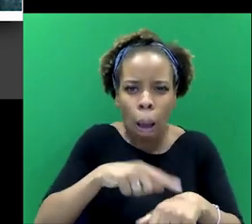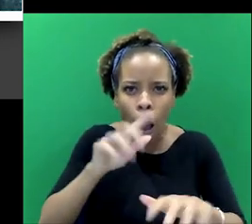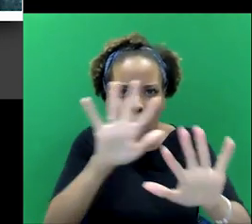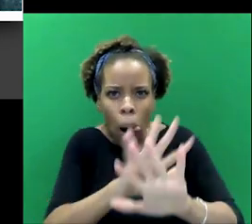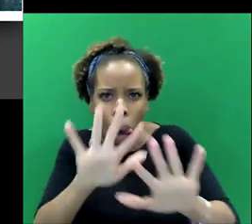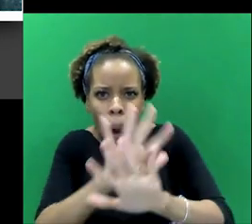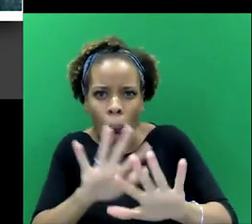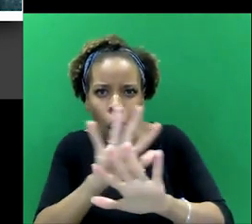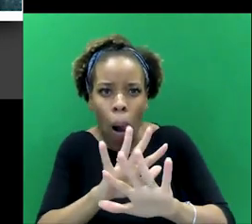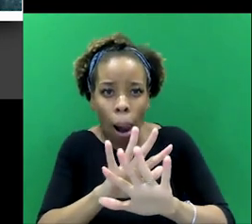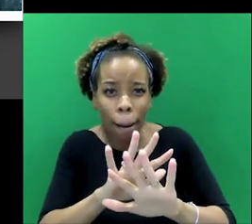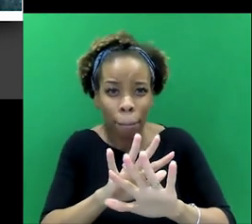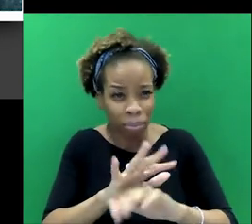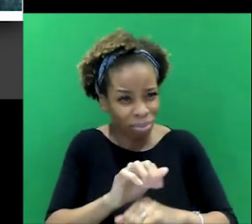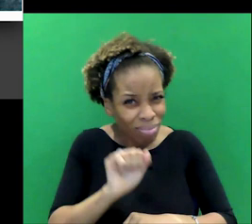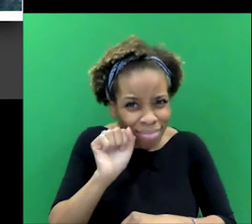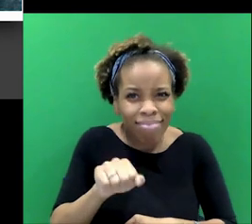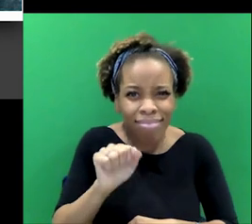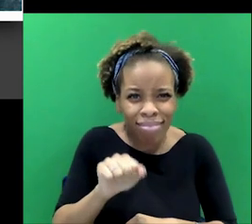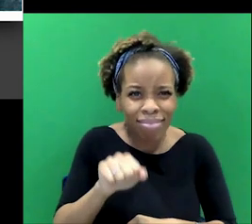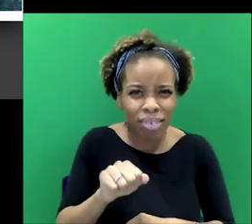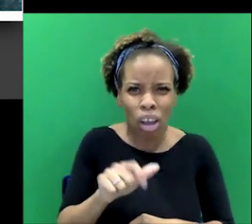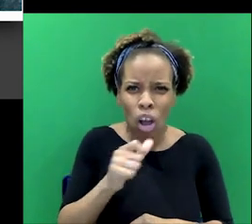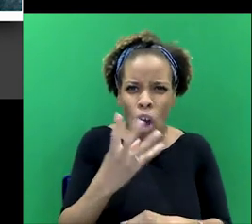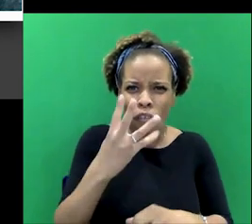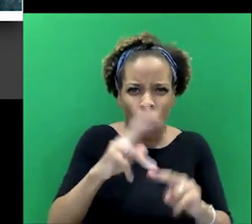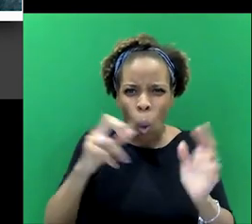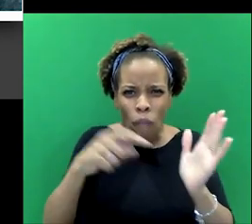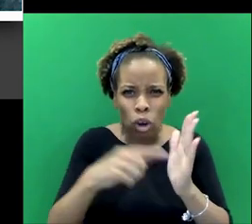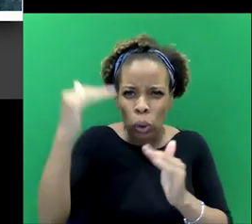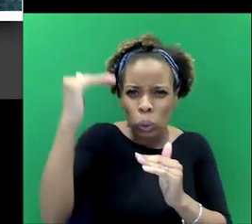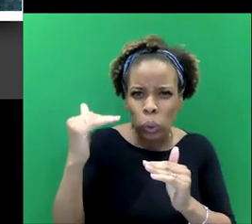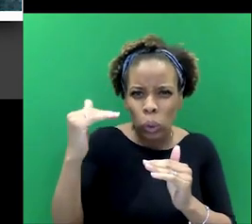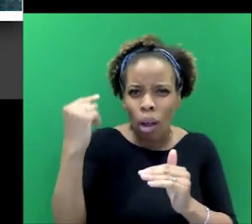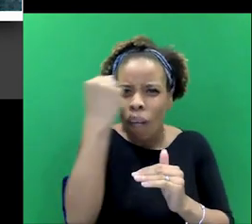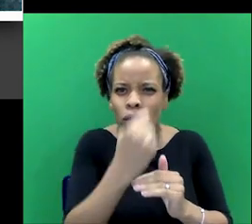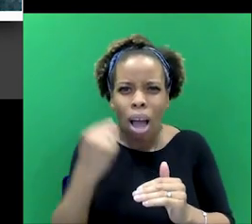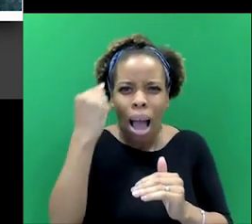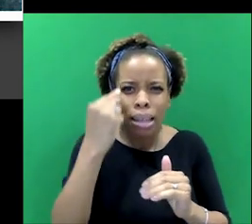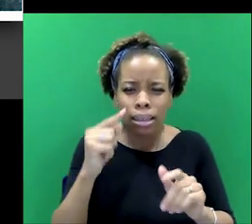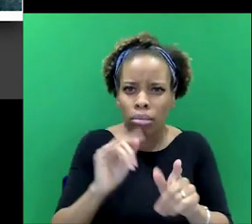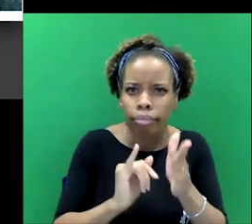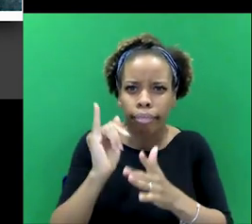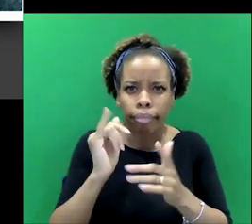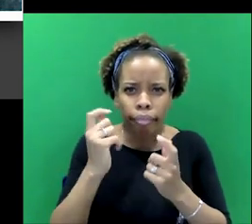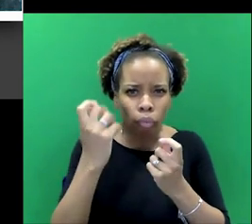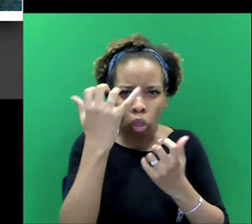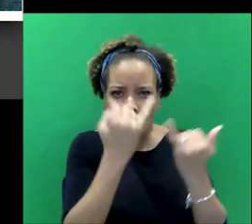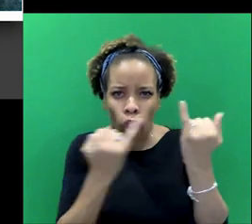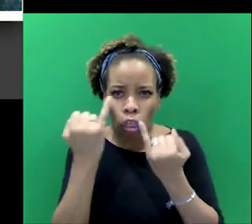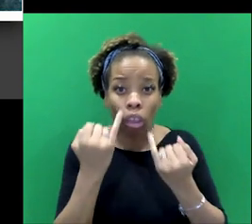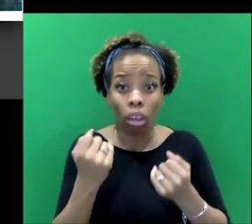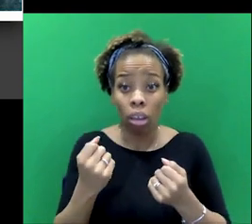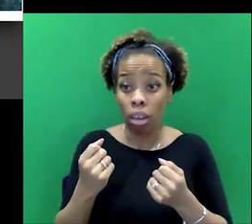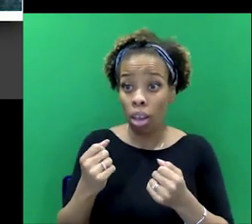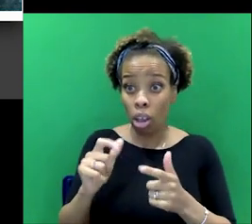it? It is totally. mean, he's supposed to be poor for something and, you know, face like a, absolutely hideous. again, this is going to